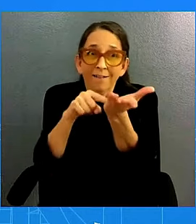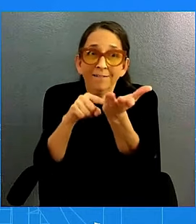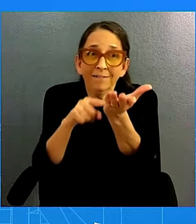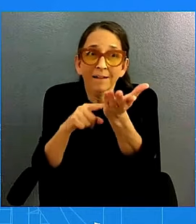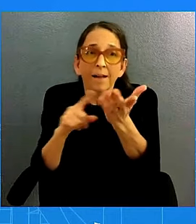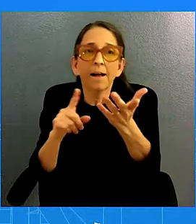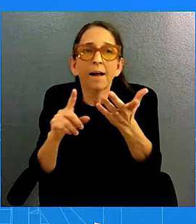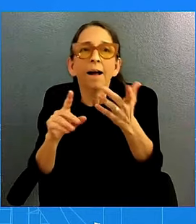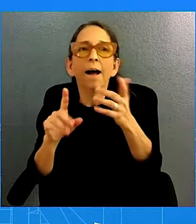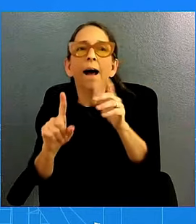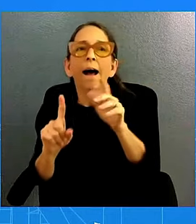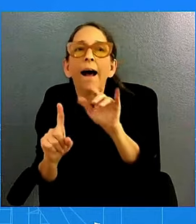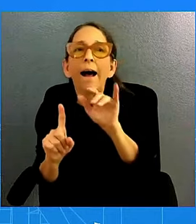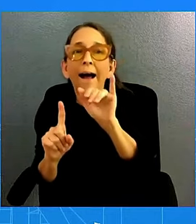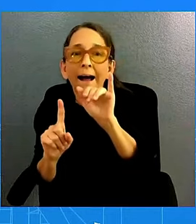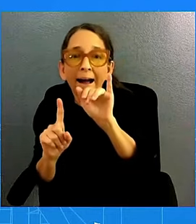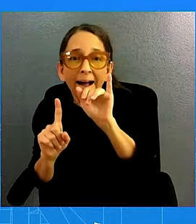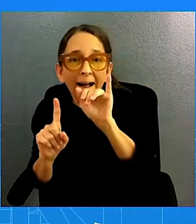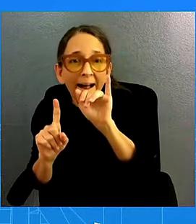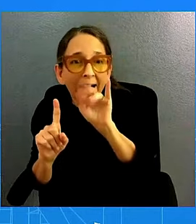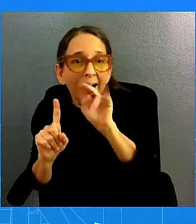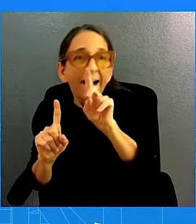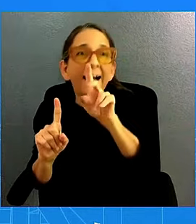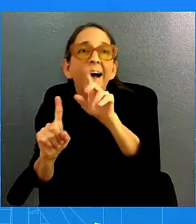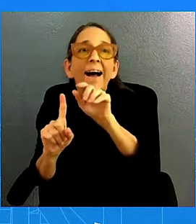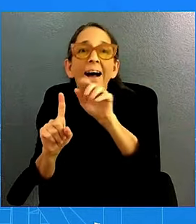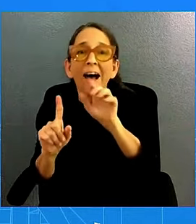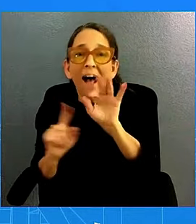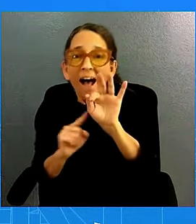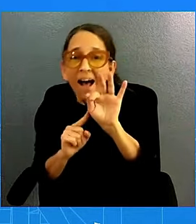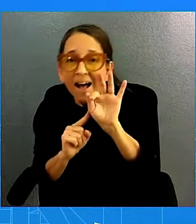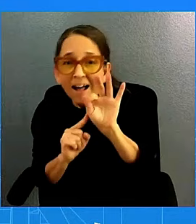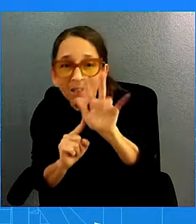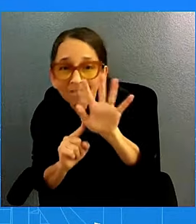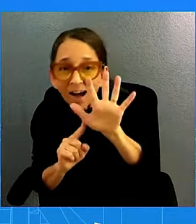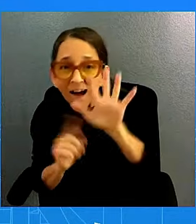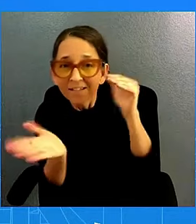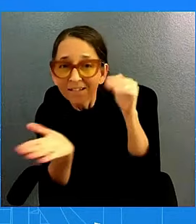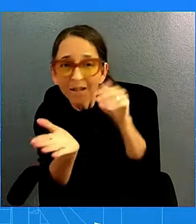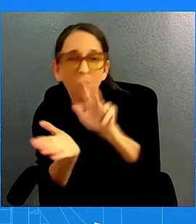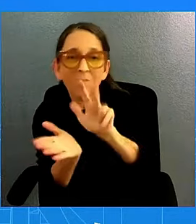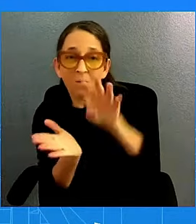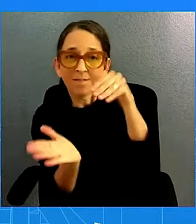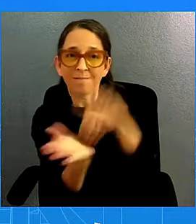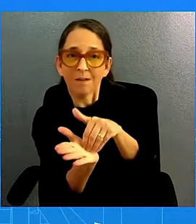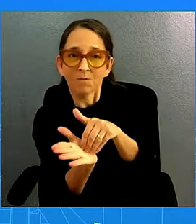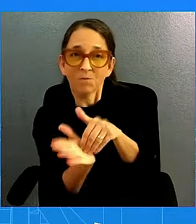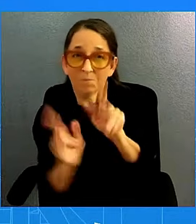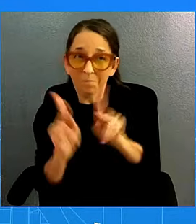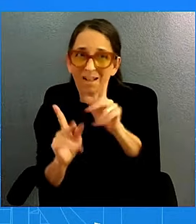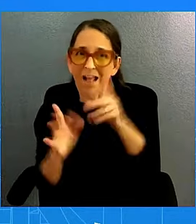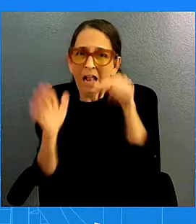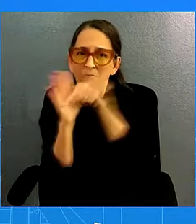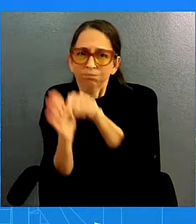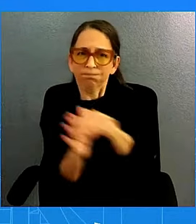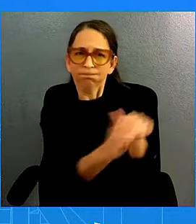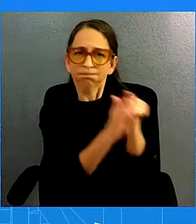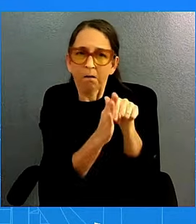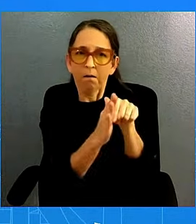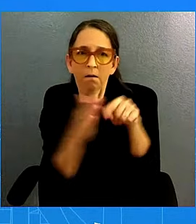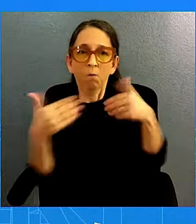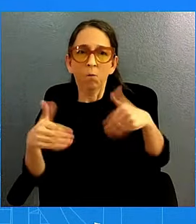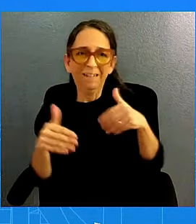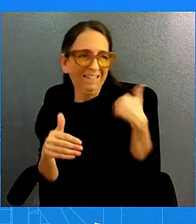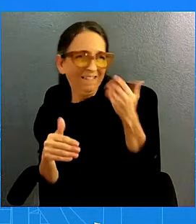34,000 people who have been killed since October 7. Over 7,000 more whose identities have not been verified.